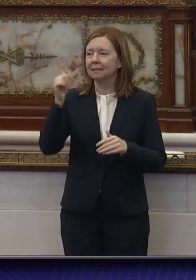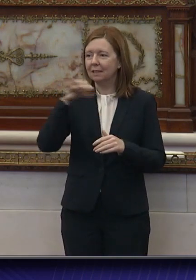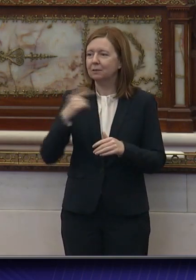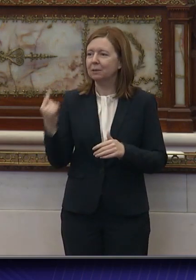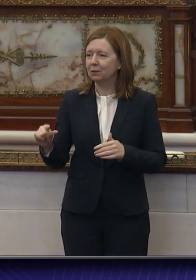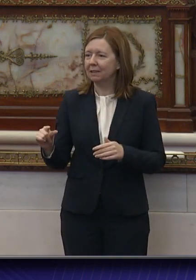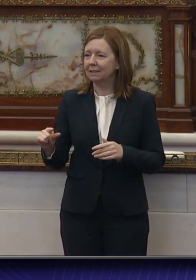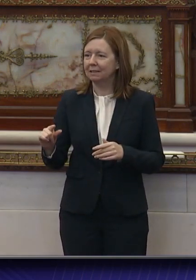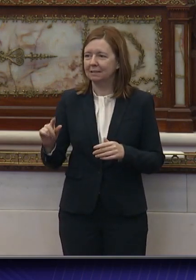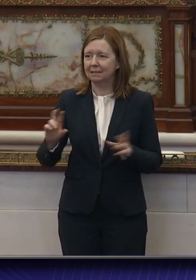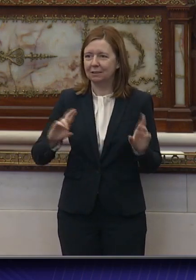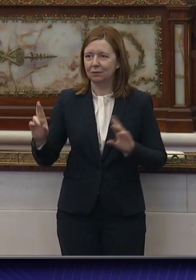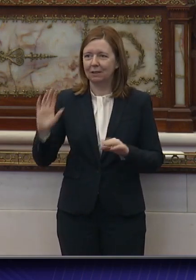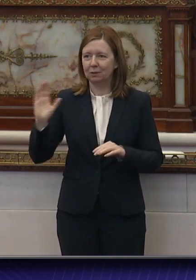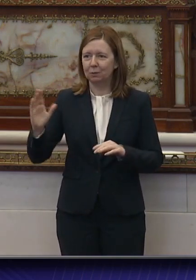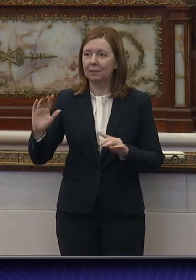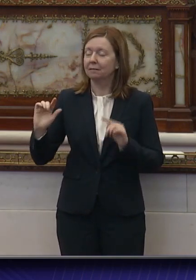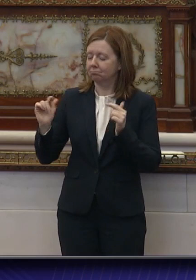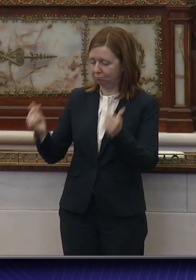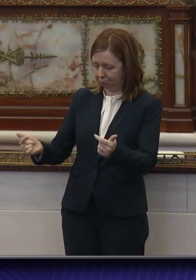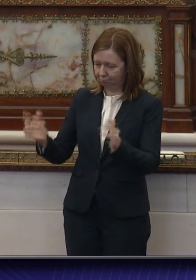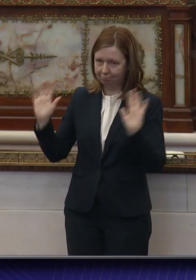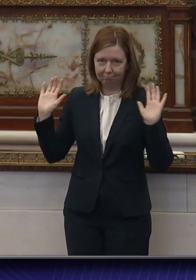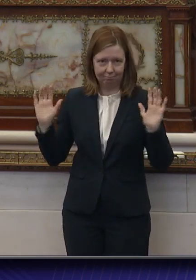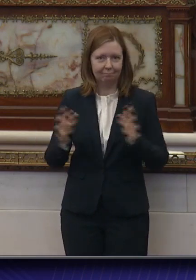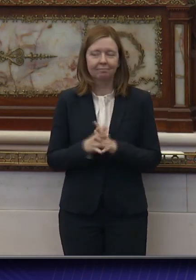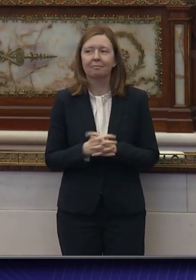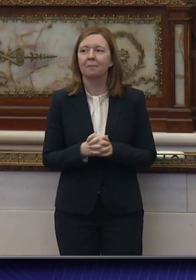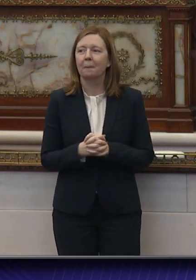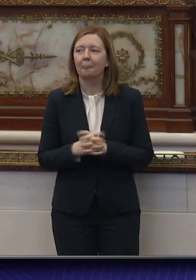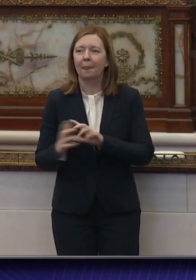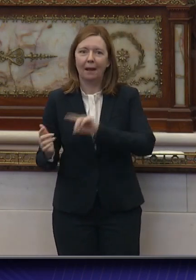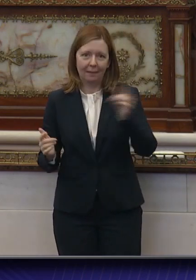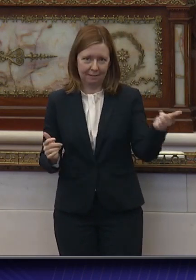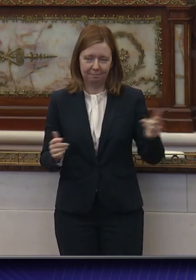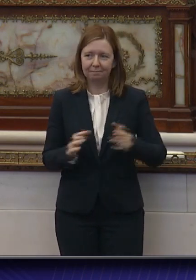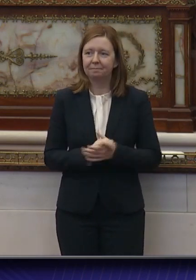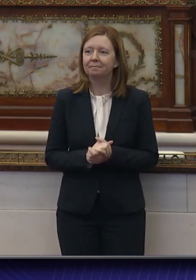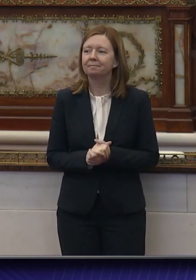is teed up to speak. Did I yield? I did want to acknowledge yours.